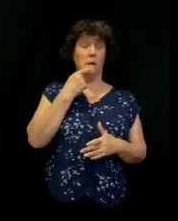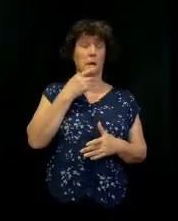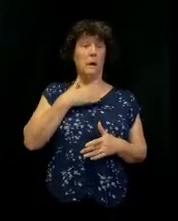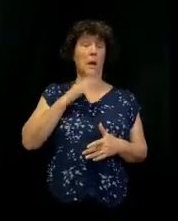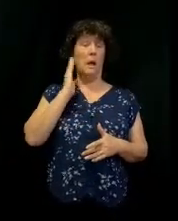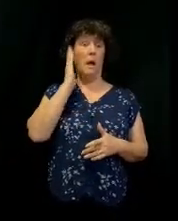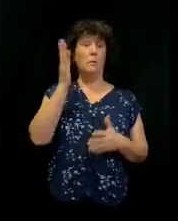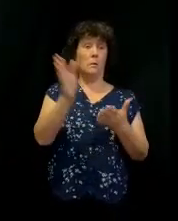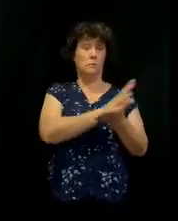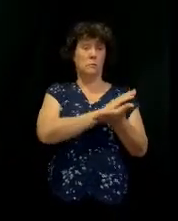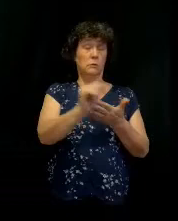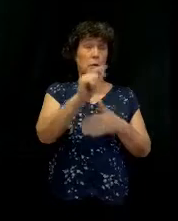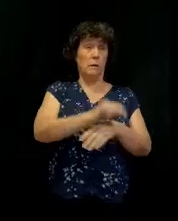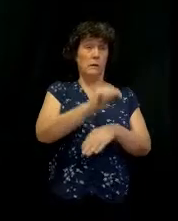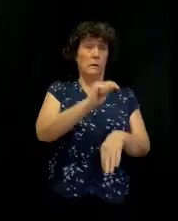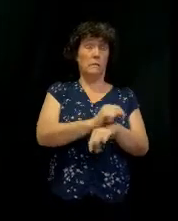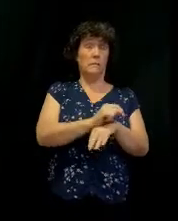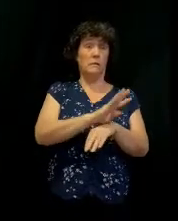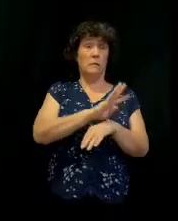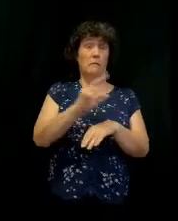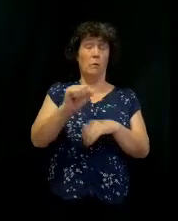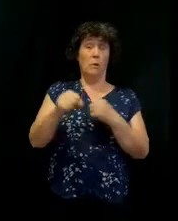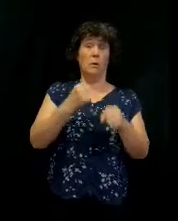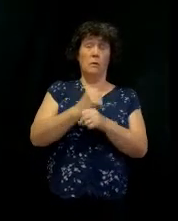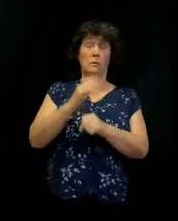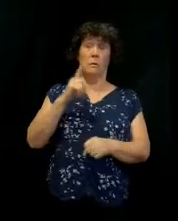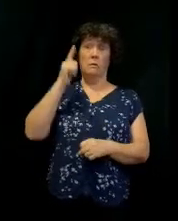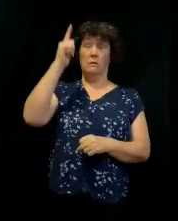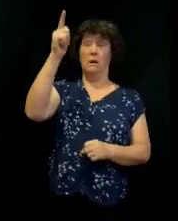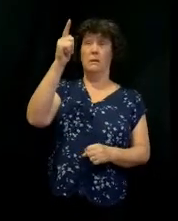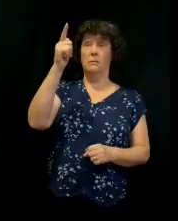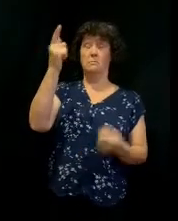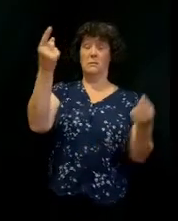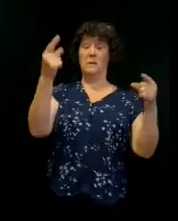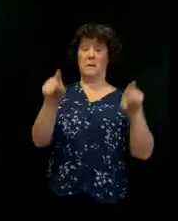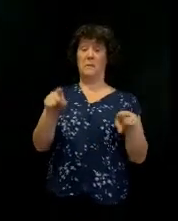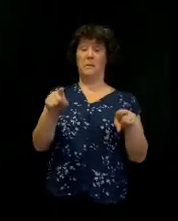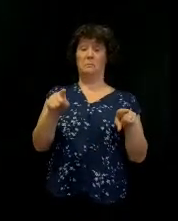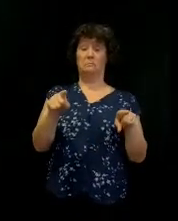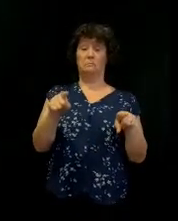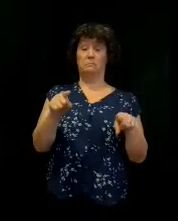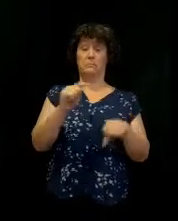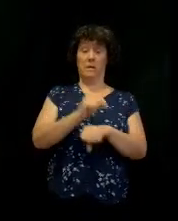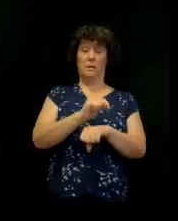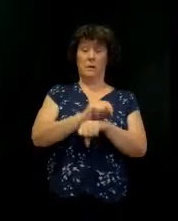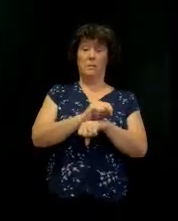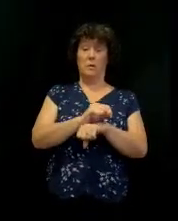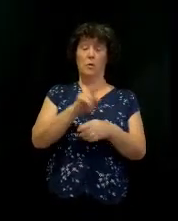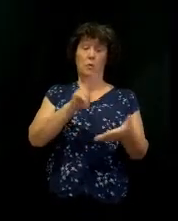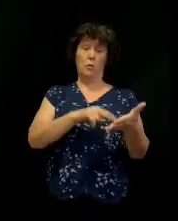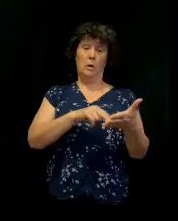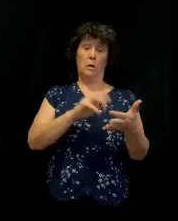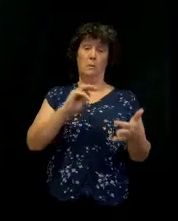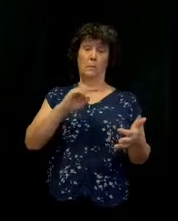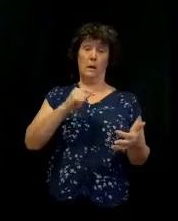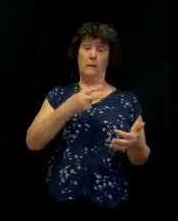down, 40 years later, it happened. Jesus prophesied about this temple being destroyed. You can read Matthew 24. It's all there.